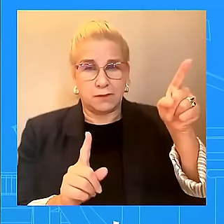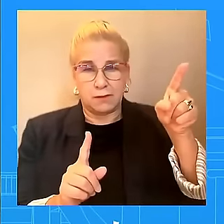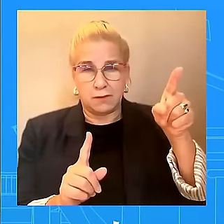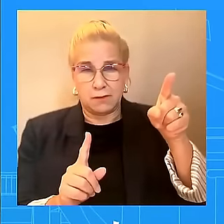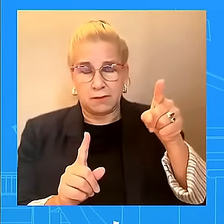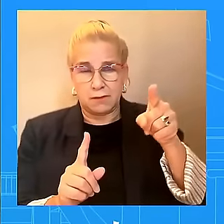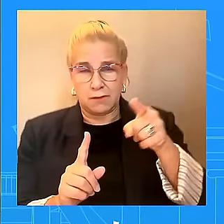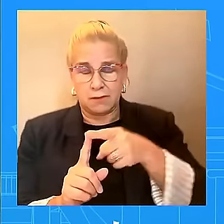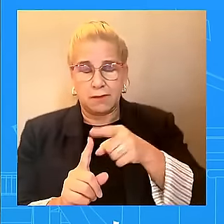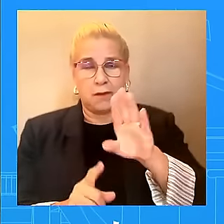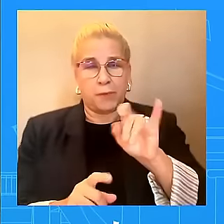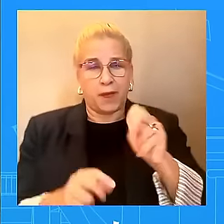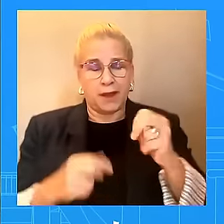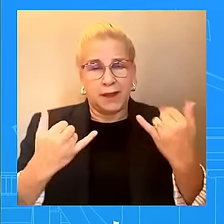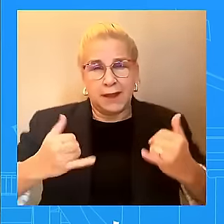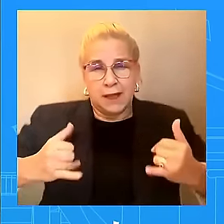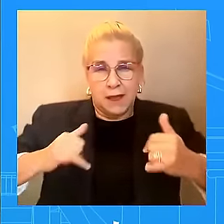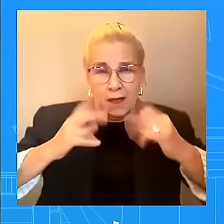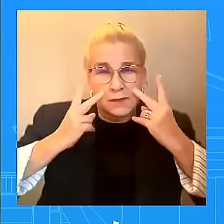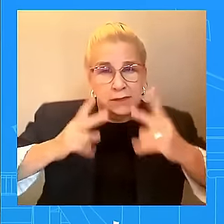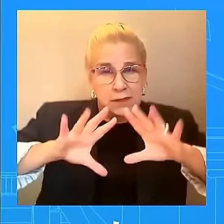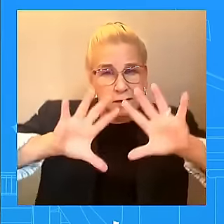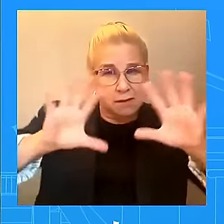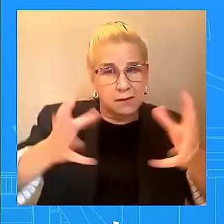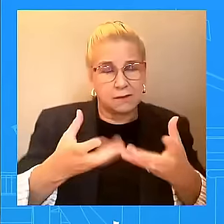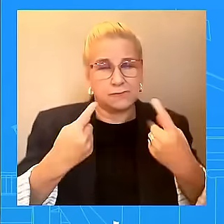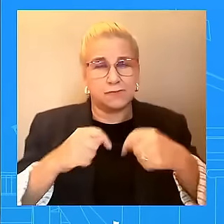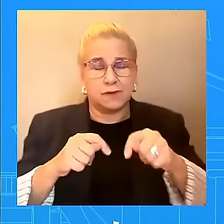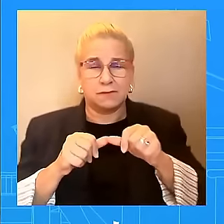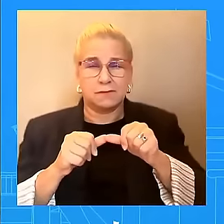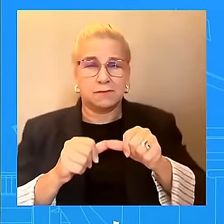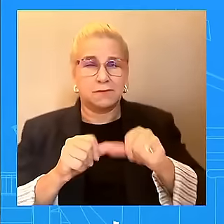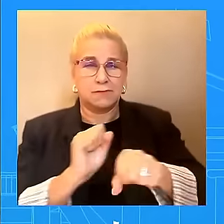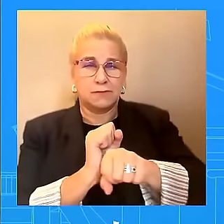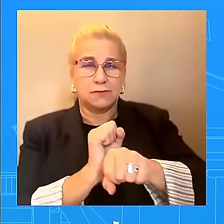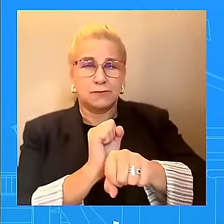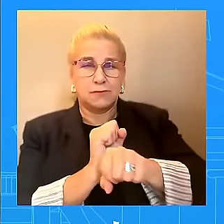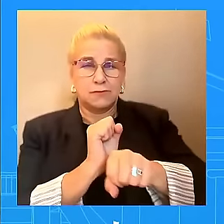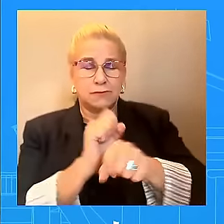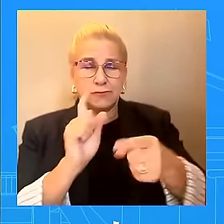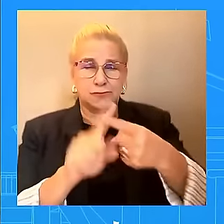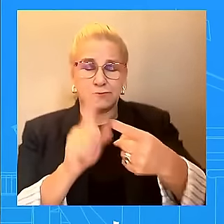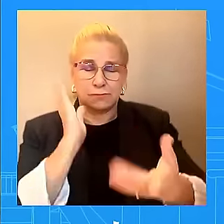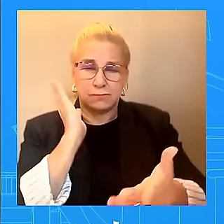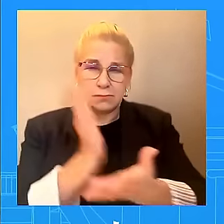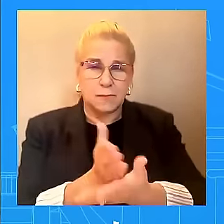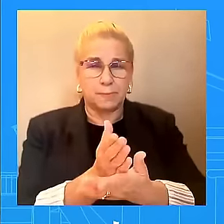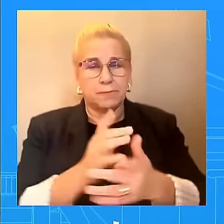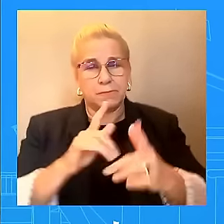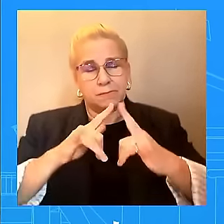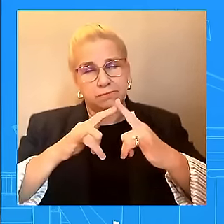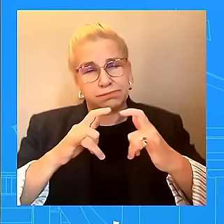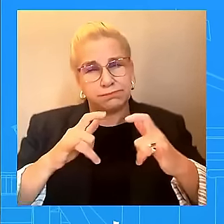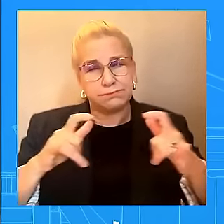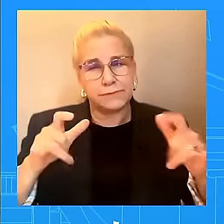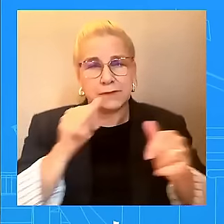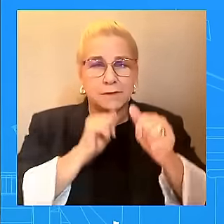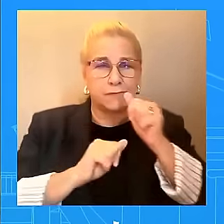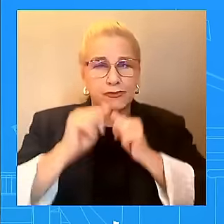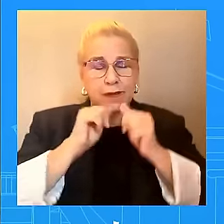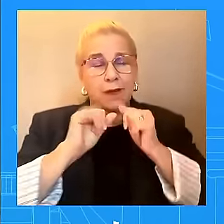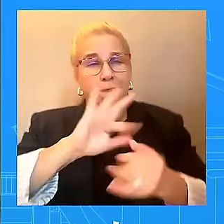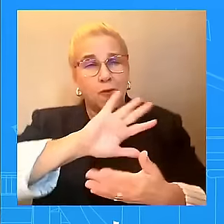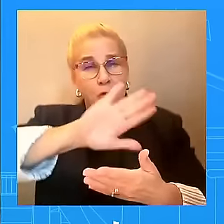the work to build the conditions for a lasting peace in the region so that after this conflict is over, Israelis and